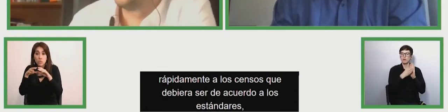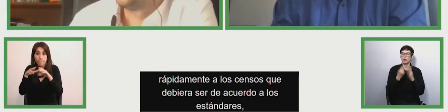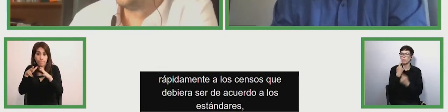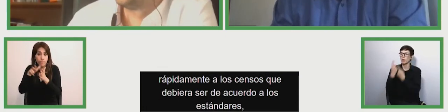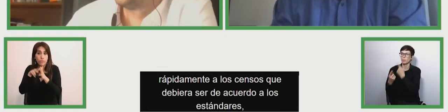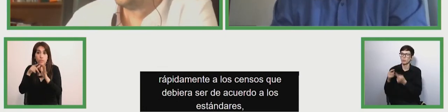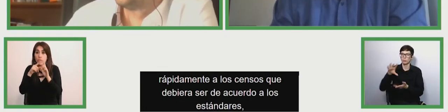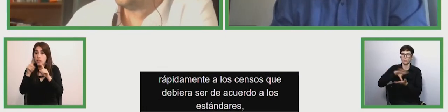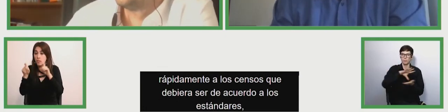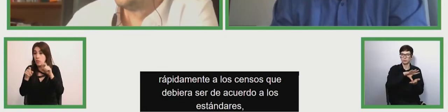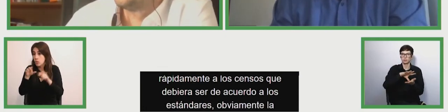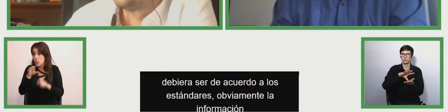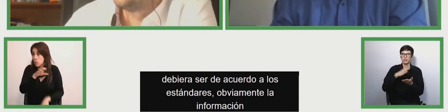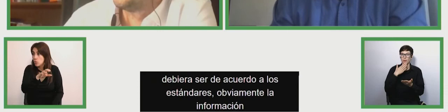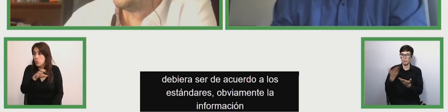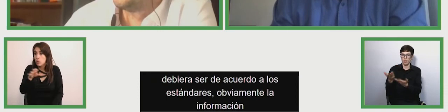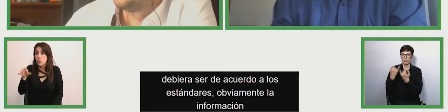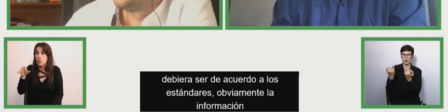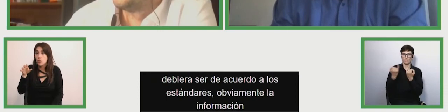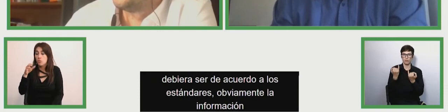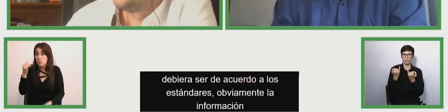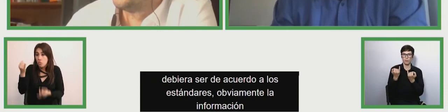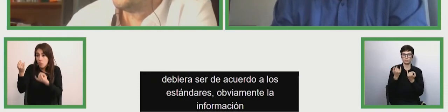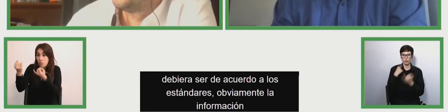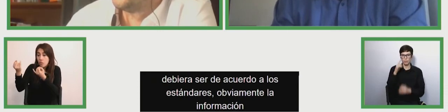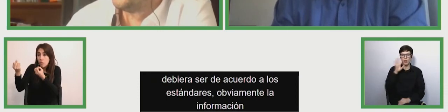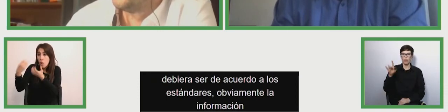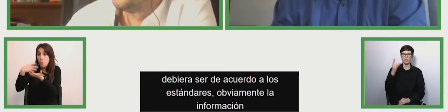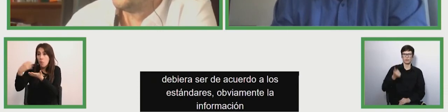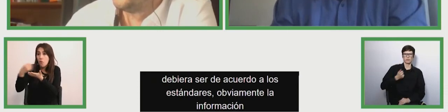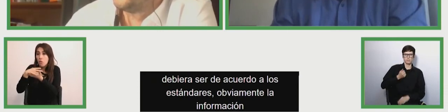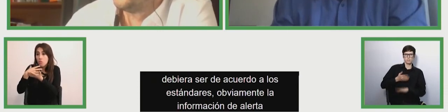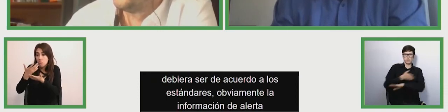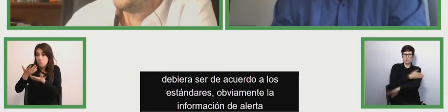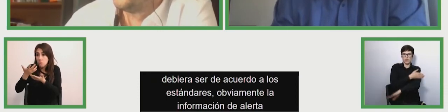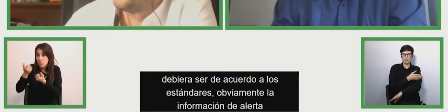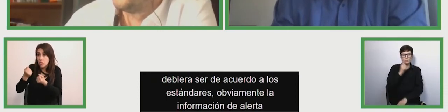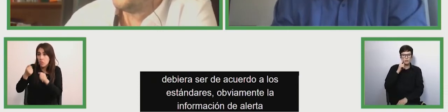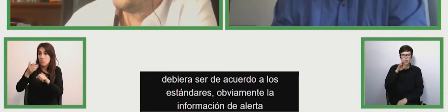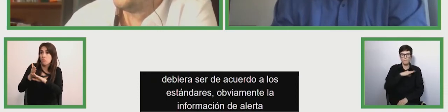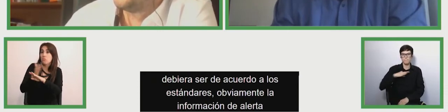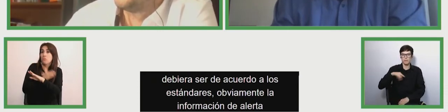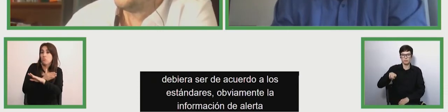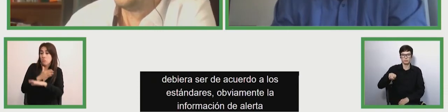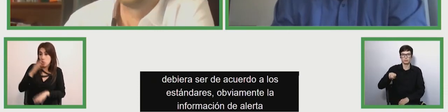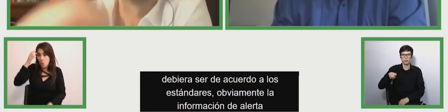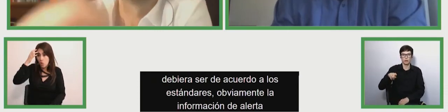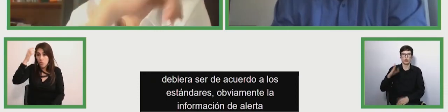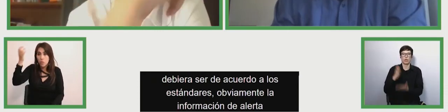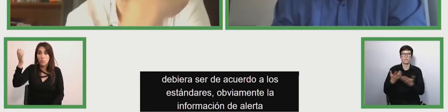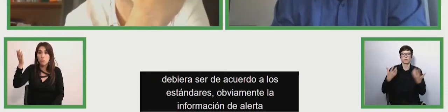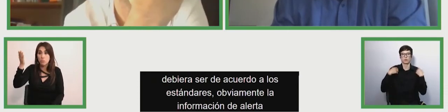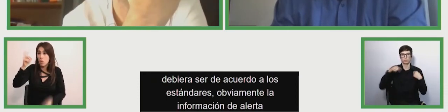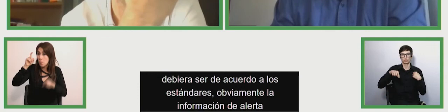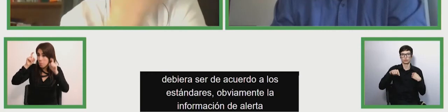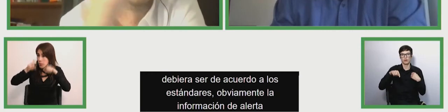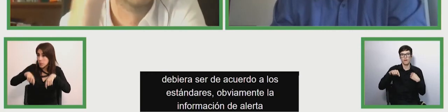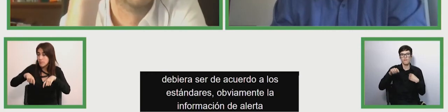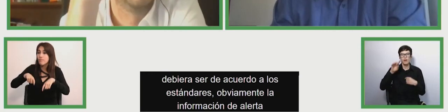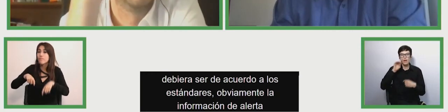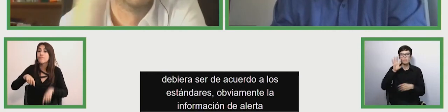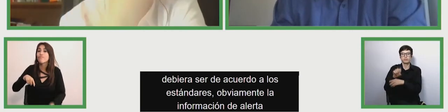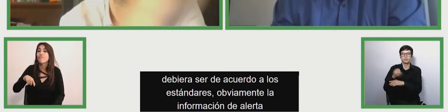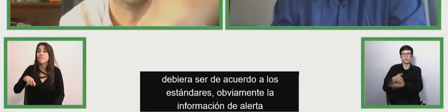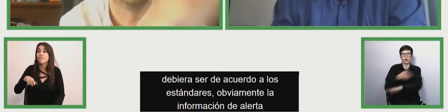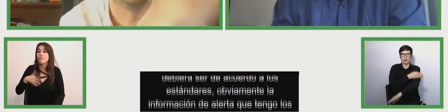of um alert and early importance do have to make a lot of progress in